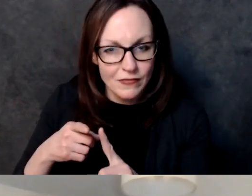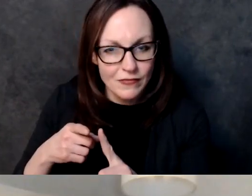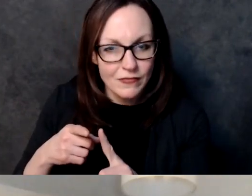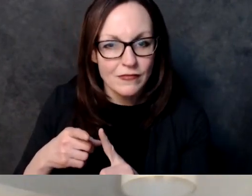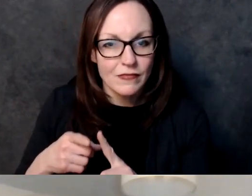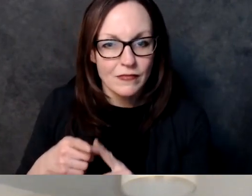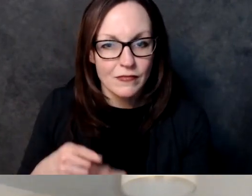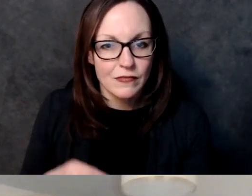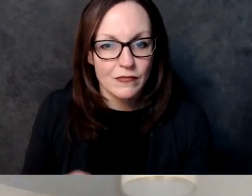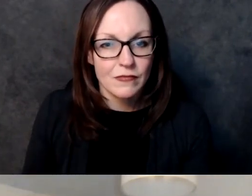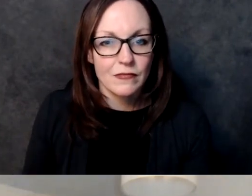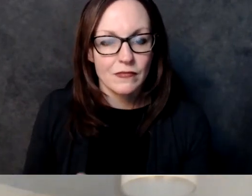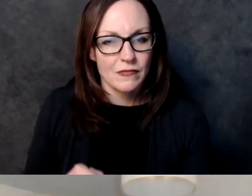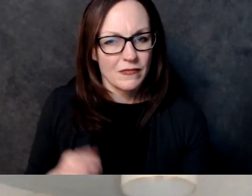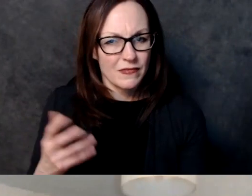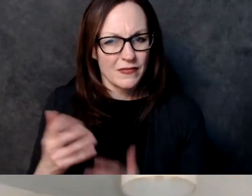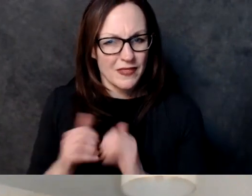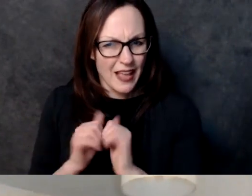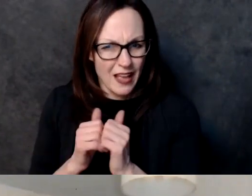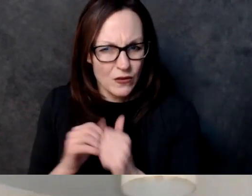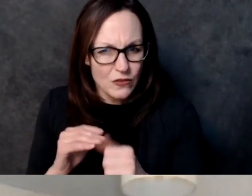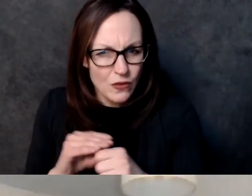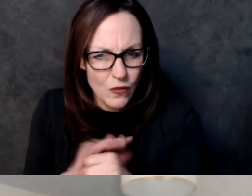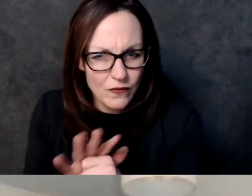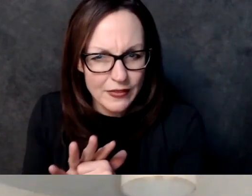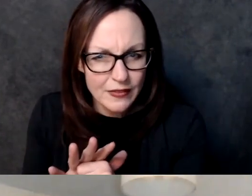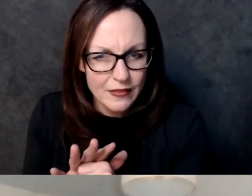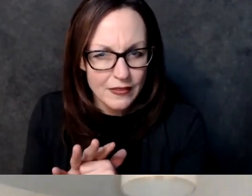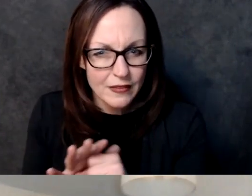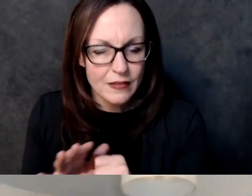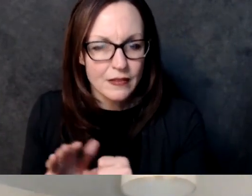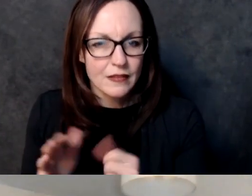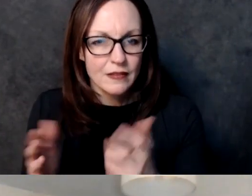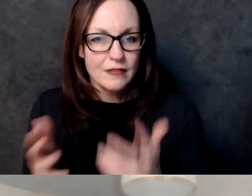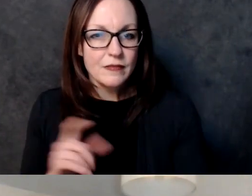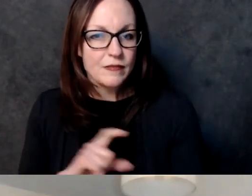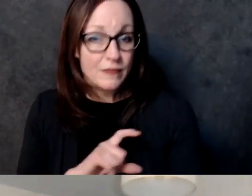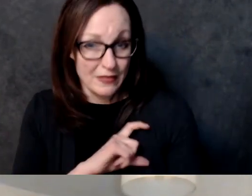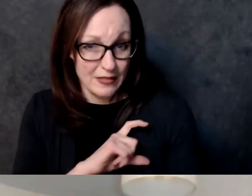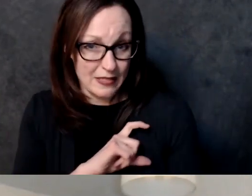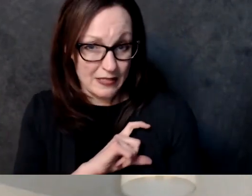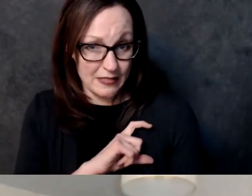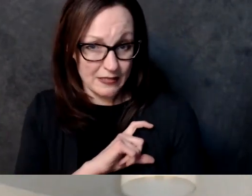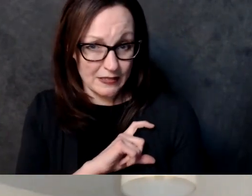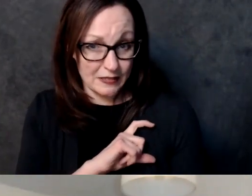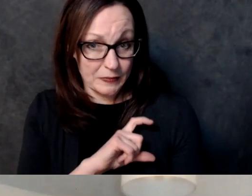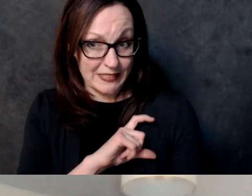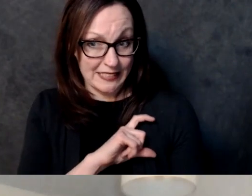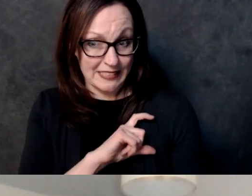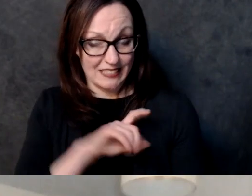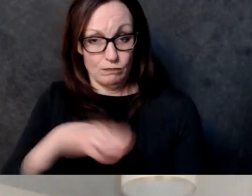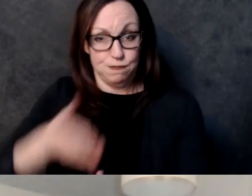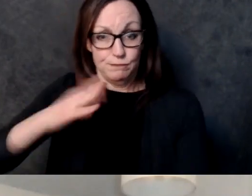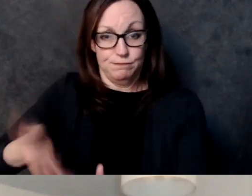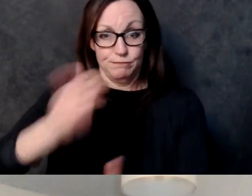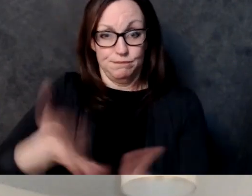covid than everything else combined so it's had a huge effect in that regard as well as uh you know there was for a long time um nationally as well as